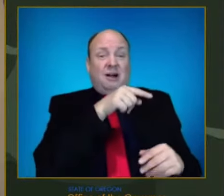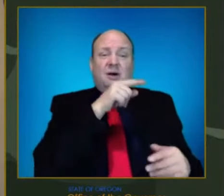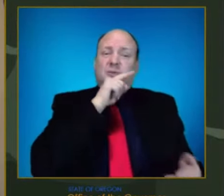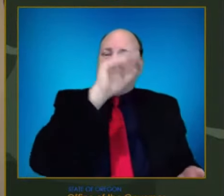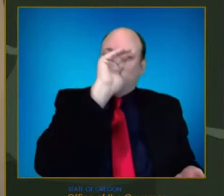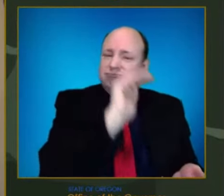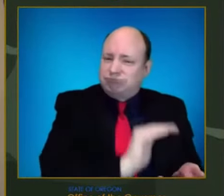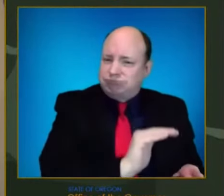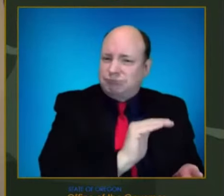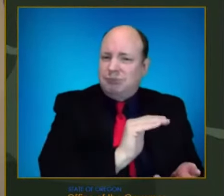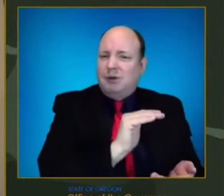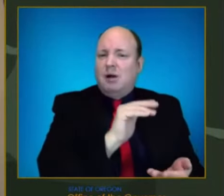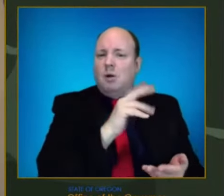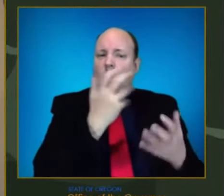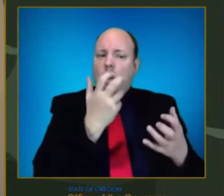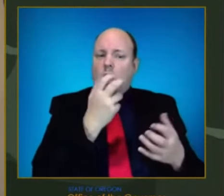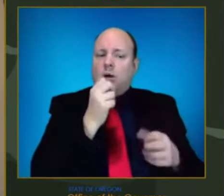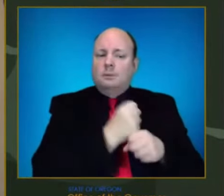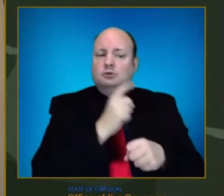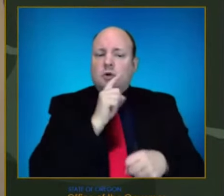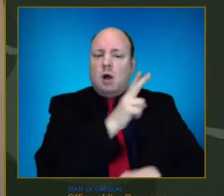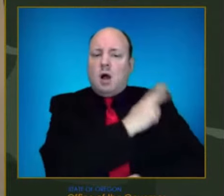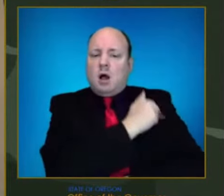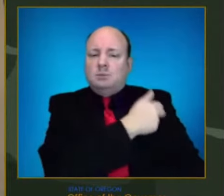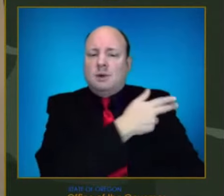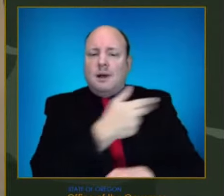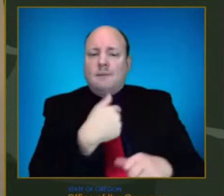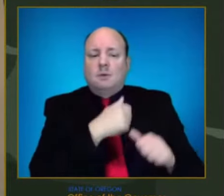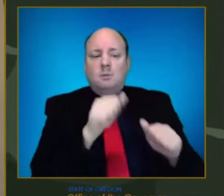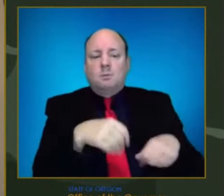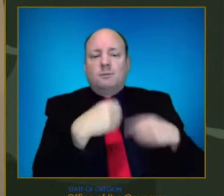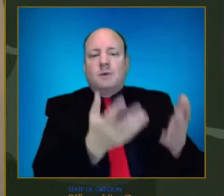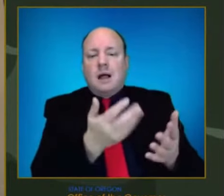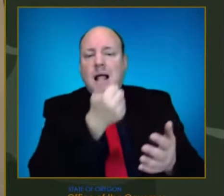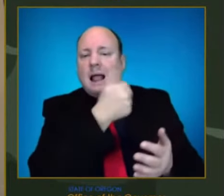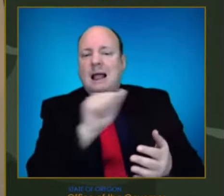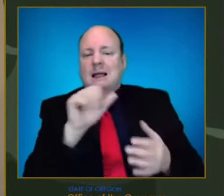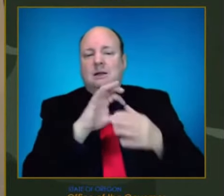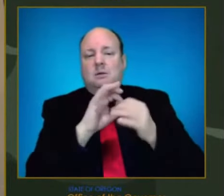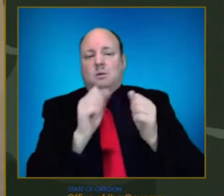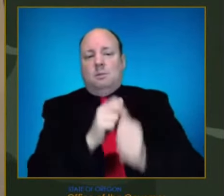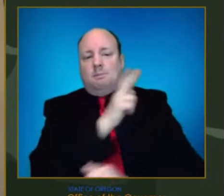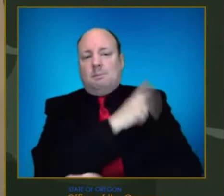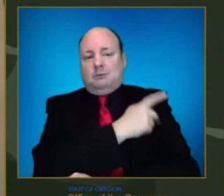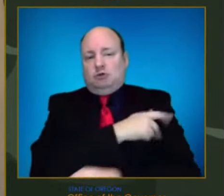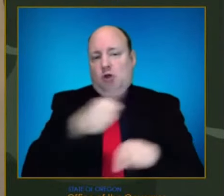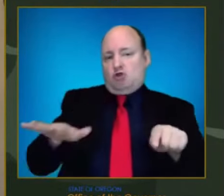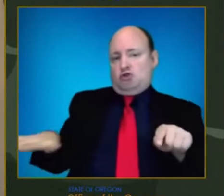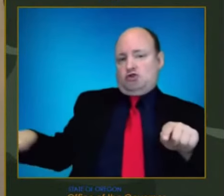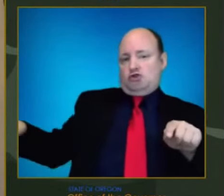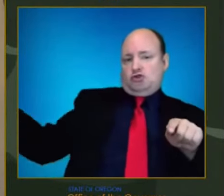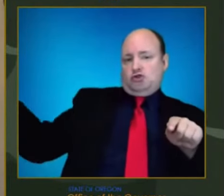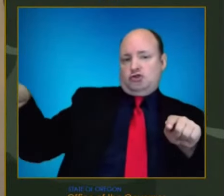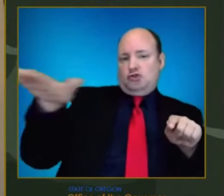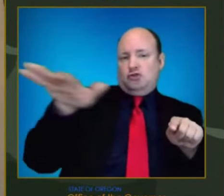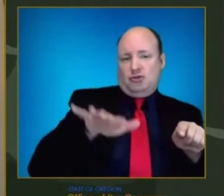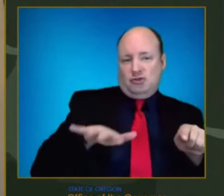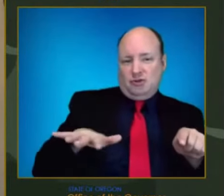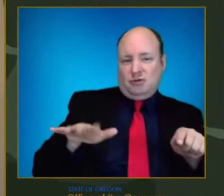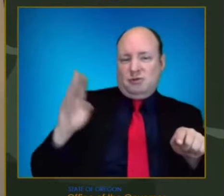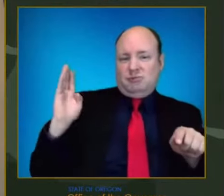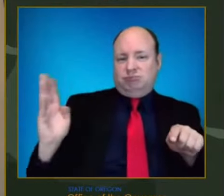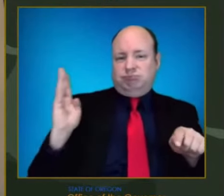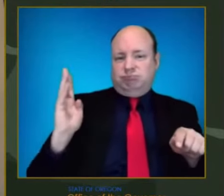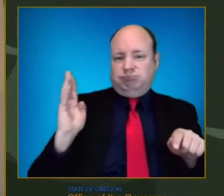quality care for everyone who shows up without the current strain that they're under. As you heard from Dr. Edwards, our healthcare staff are